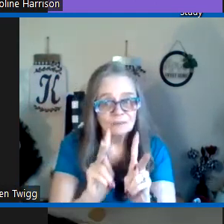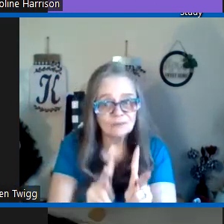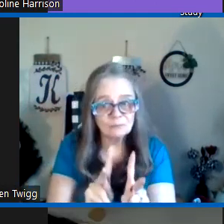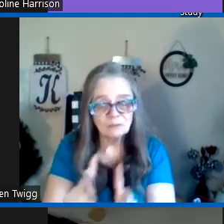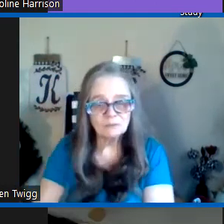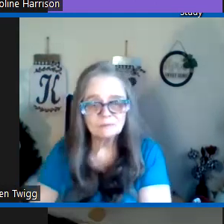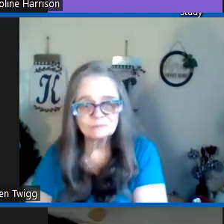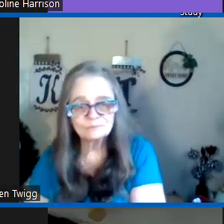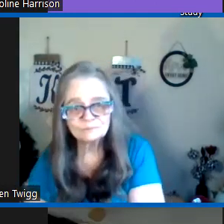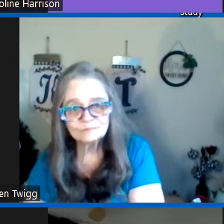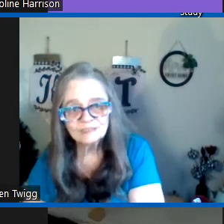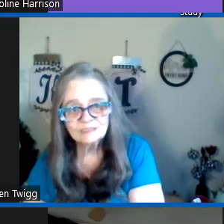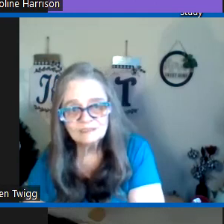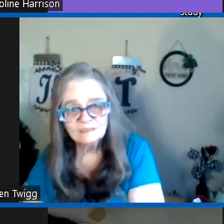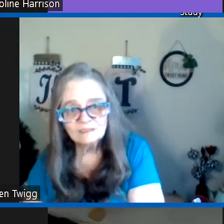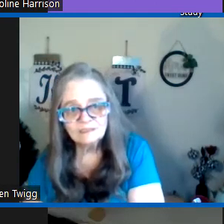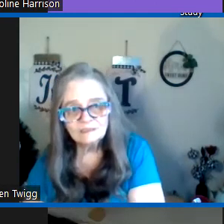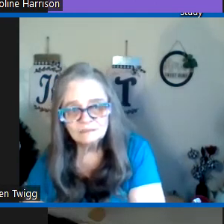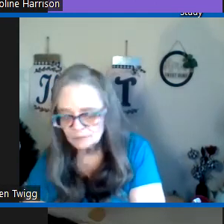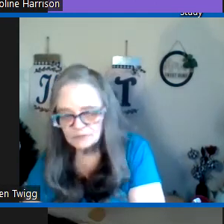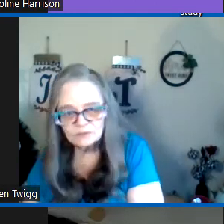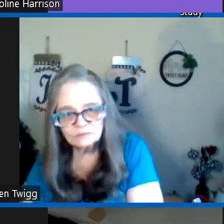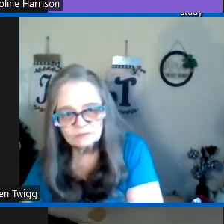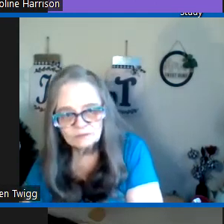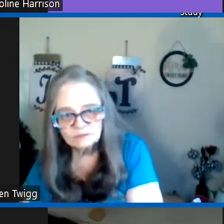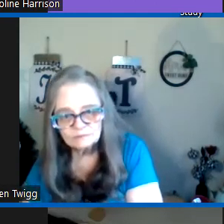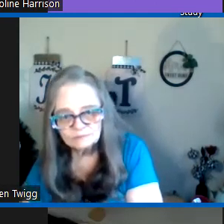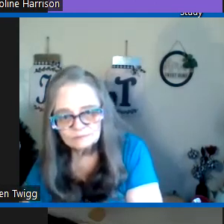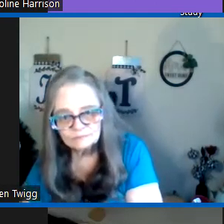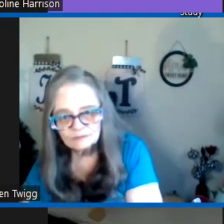with the people whoops